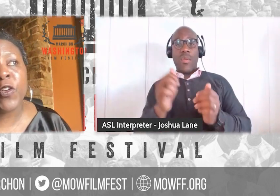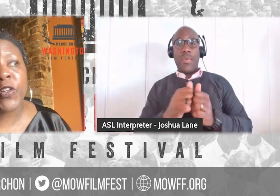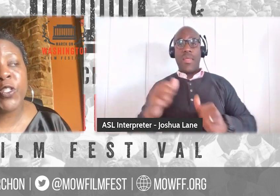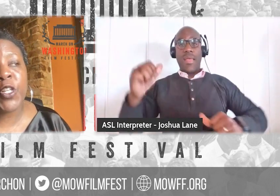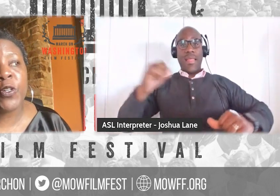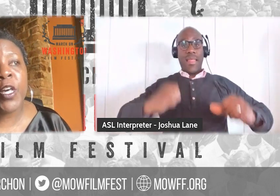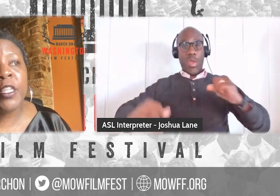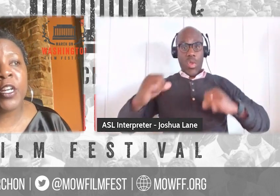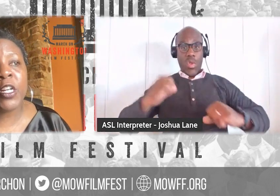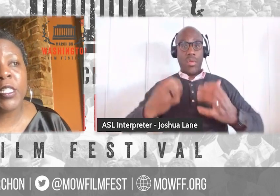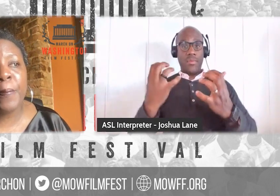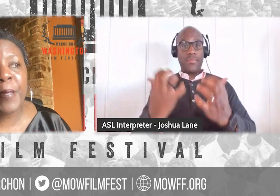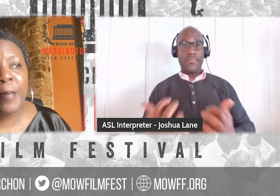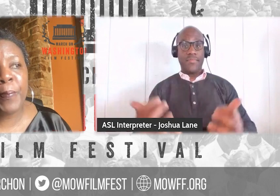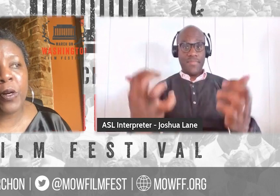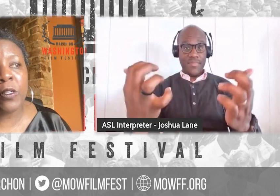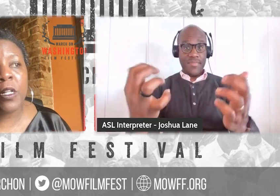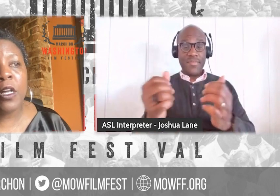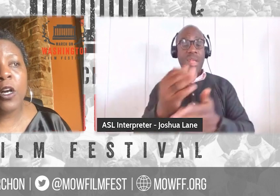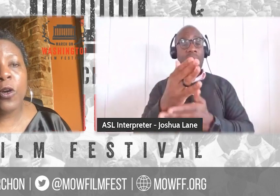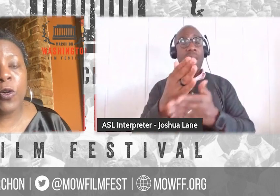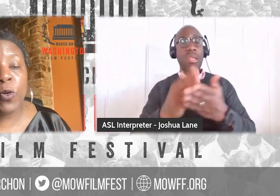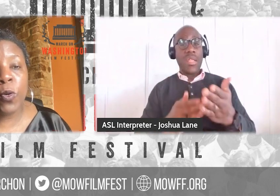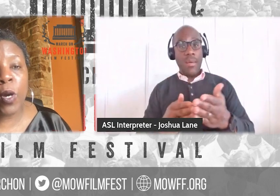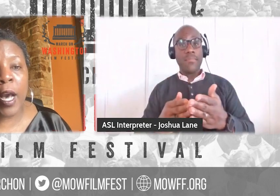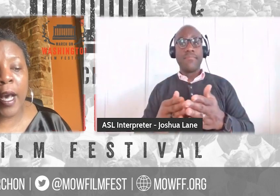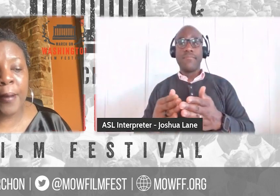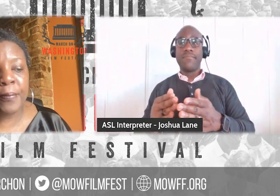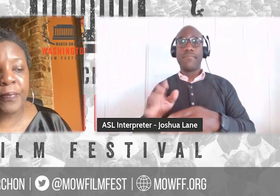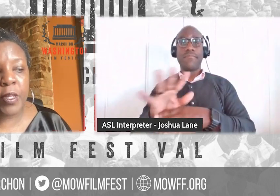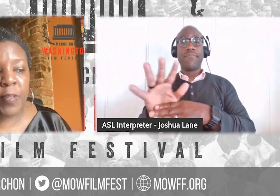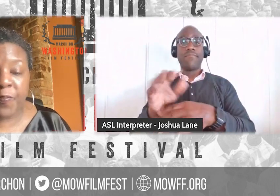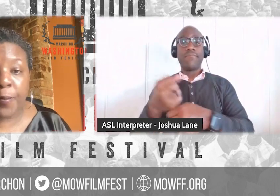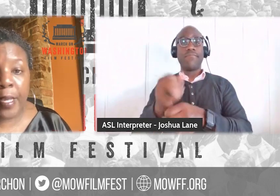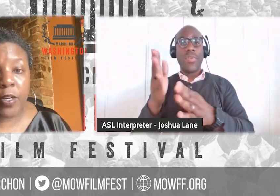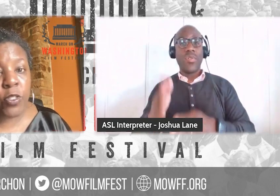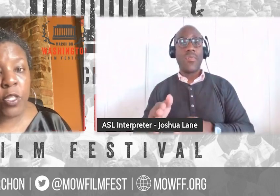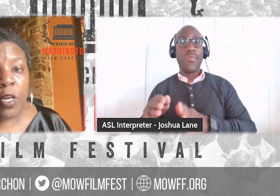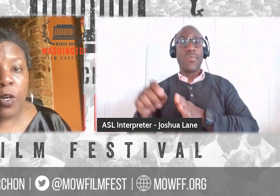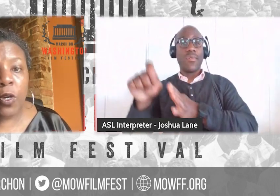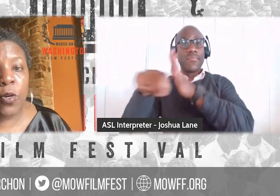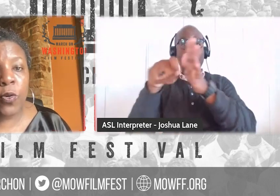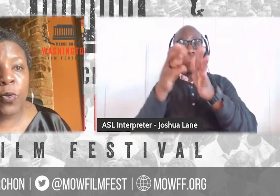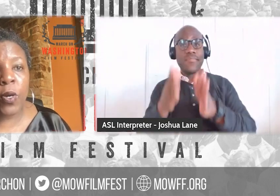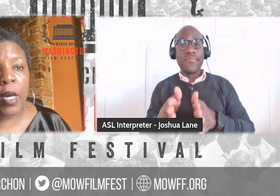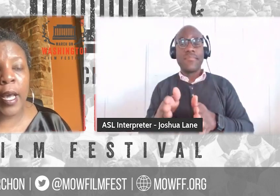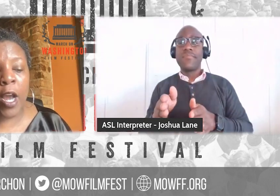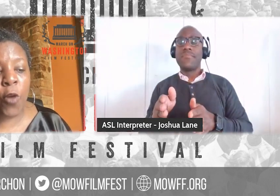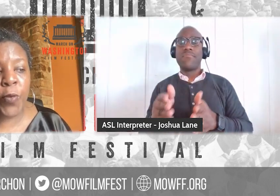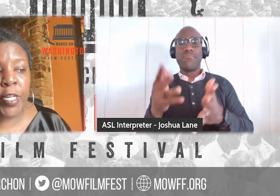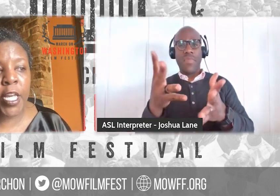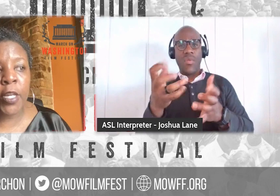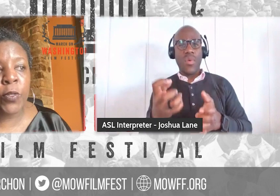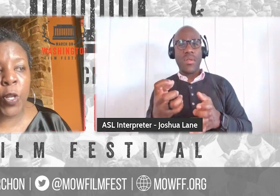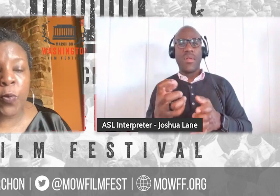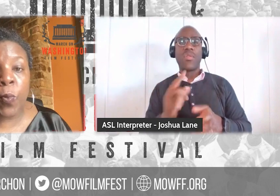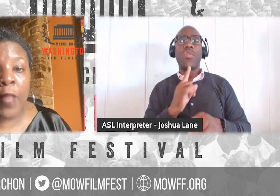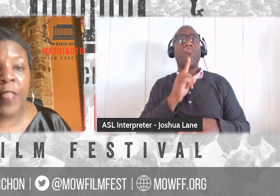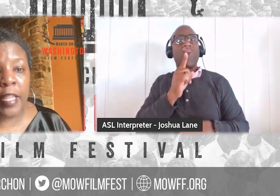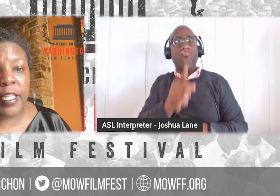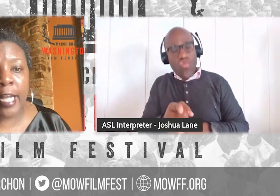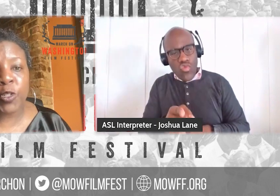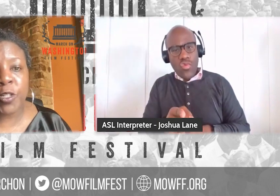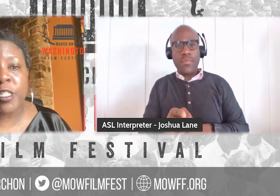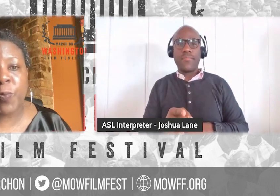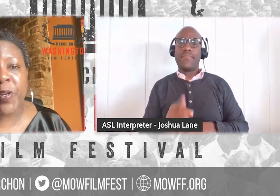theaters, you know, there are some people who, some filmmakers who are really, you know,